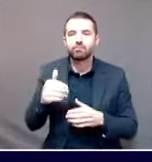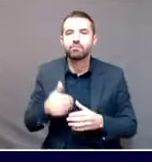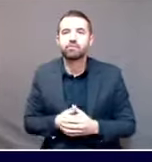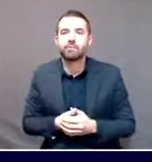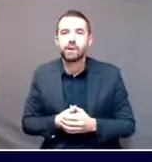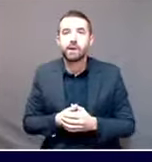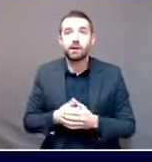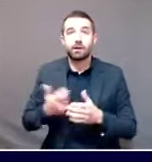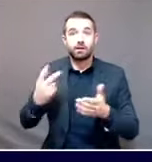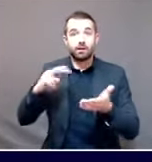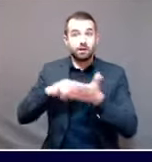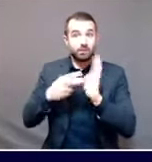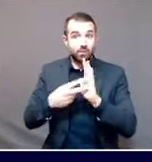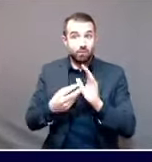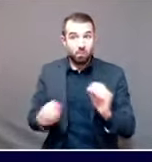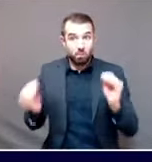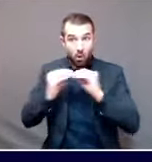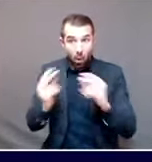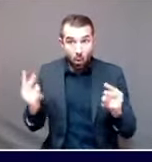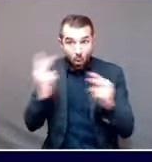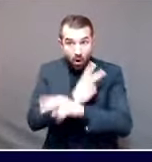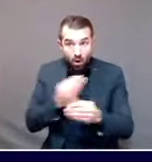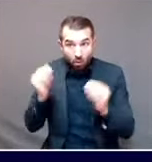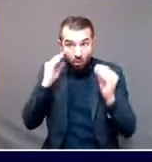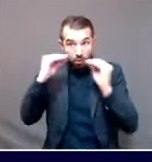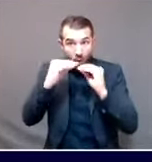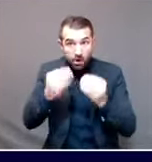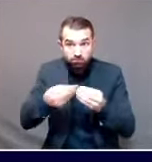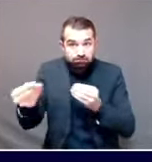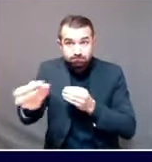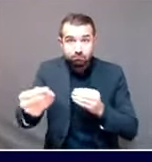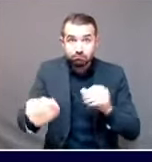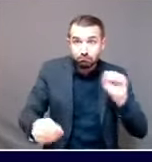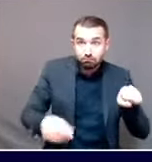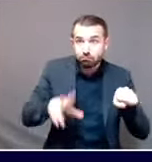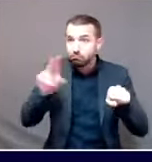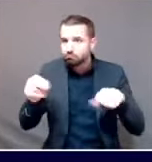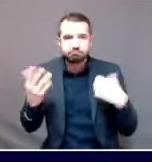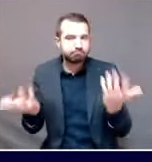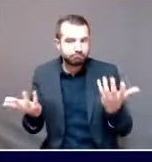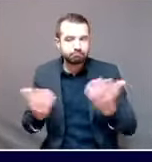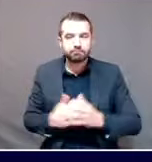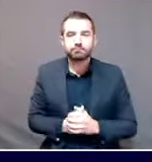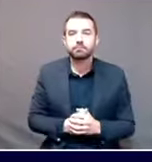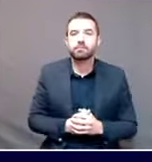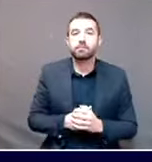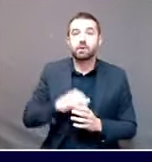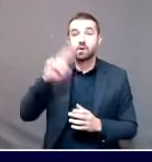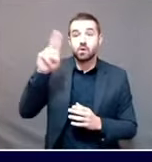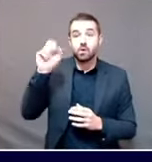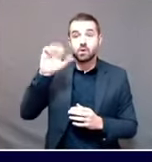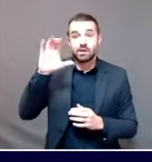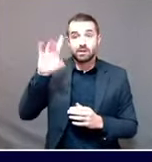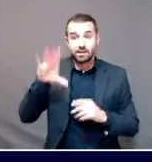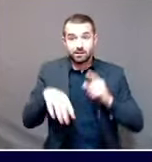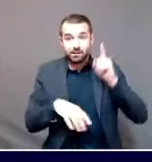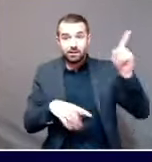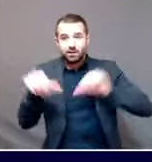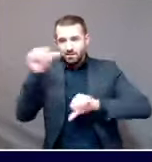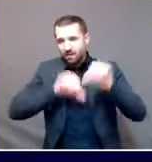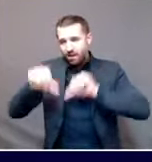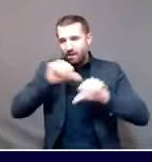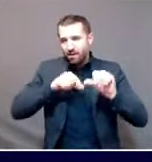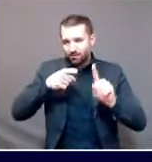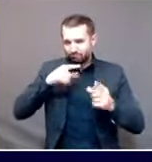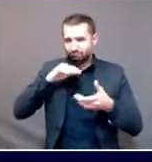And according to the latest scientific brief from the U.S. CDC, the answer to that question is yes. The U.S.